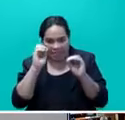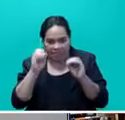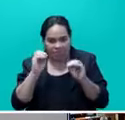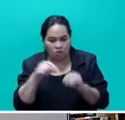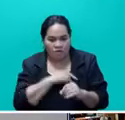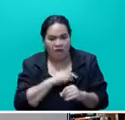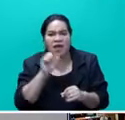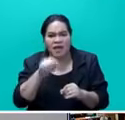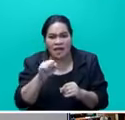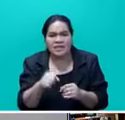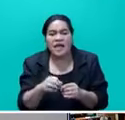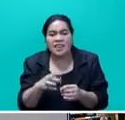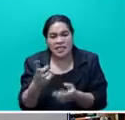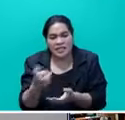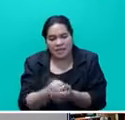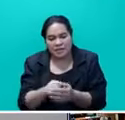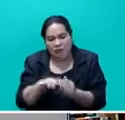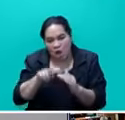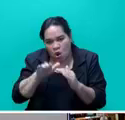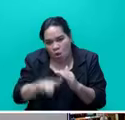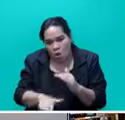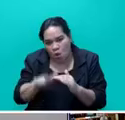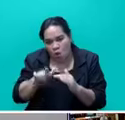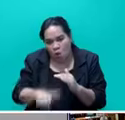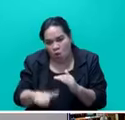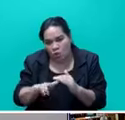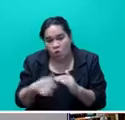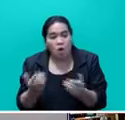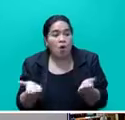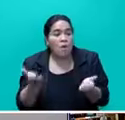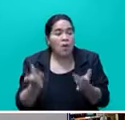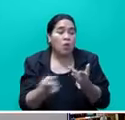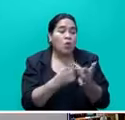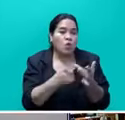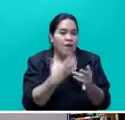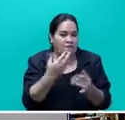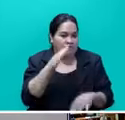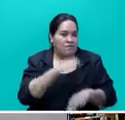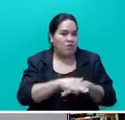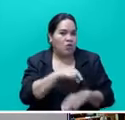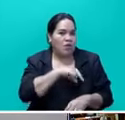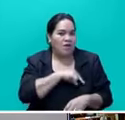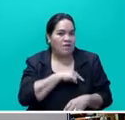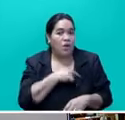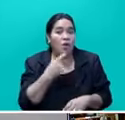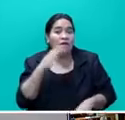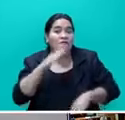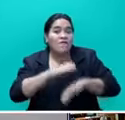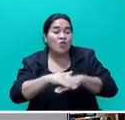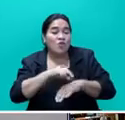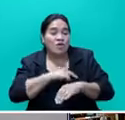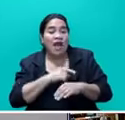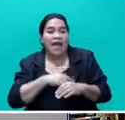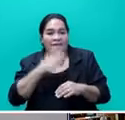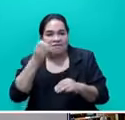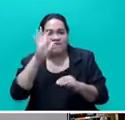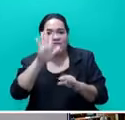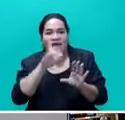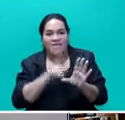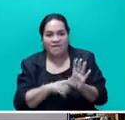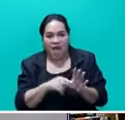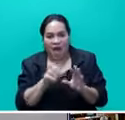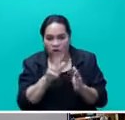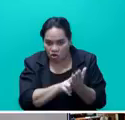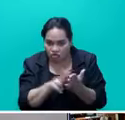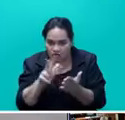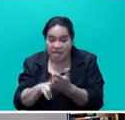the salary is also placed on a lower band from those that are fully qualified. The fully qualified teachers get a five-year contract if